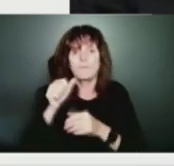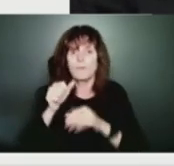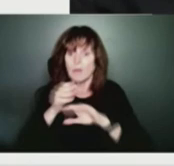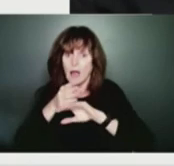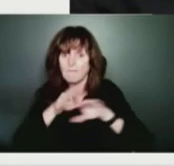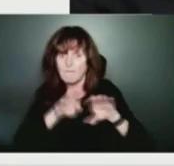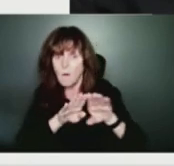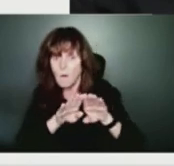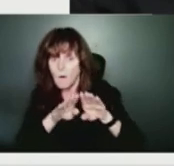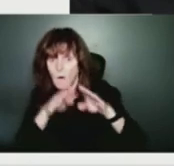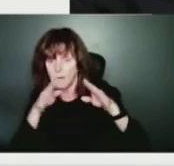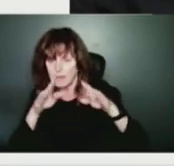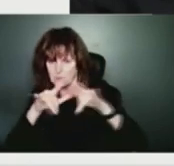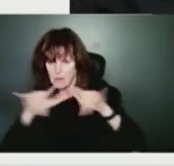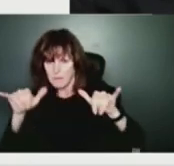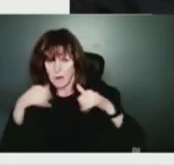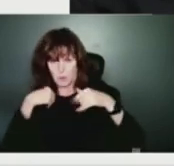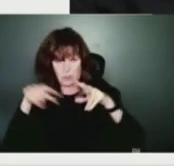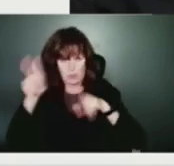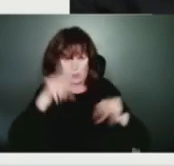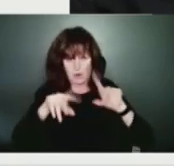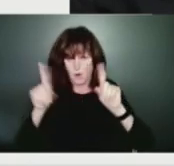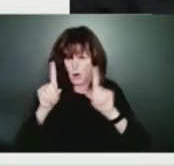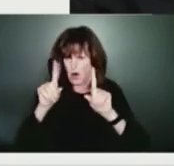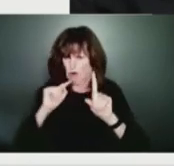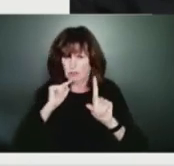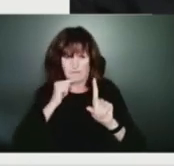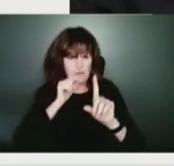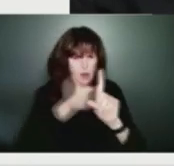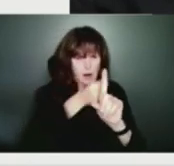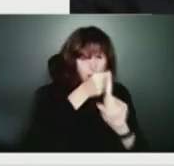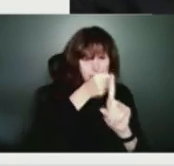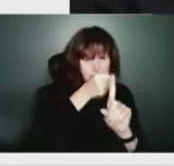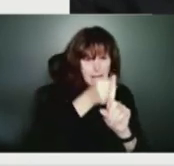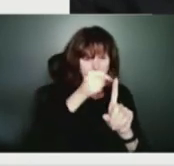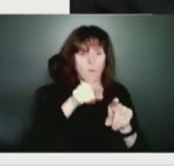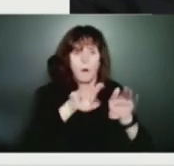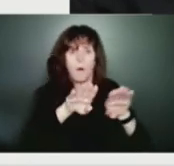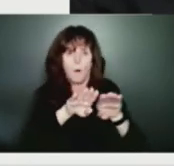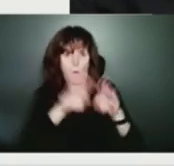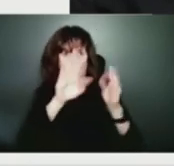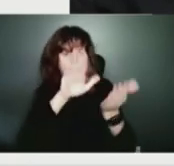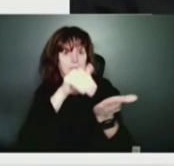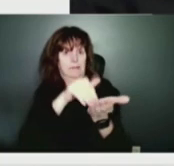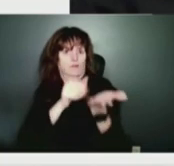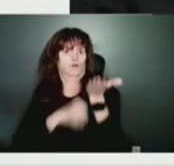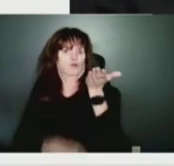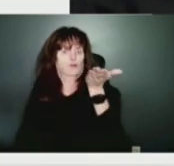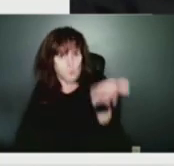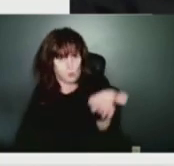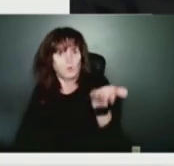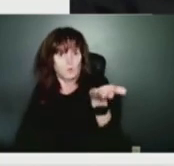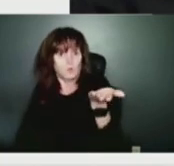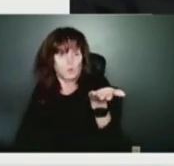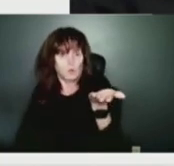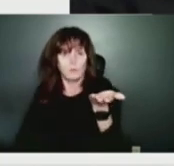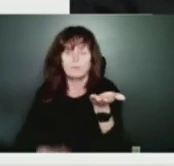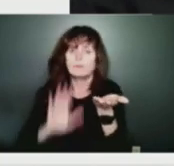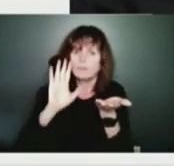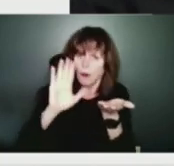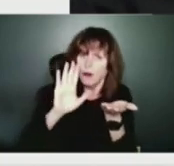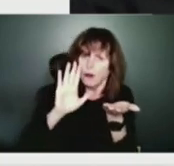we do have that network of comfort centers established, we won't be opening those prior to the storm. when we get that information on